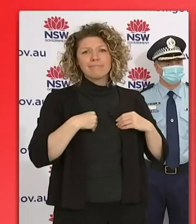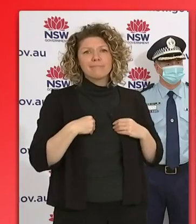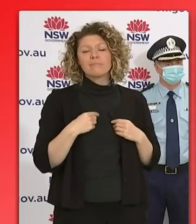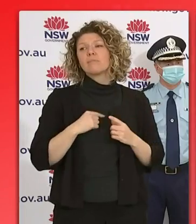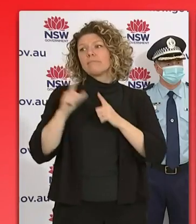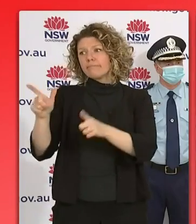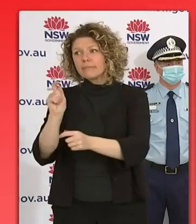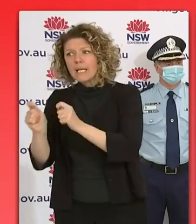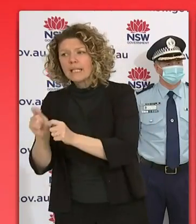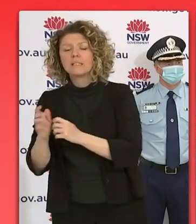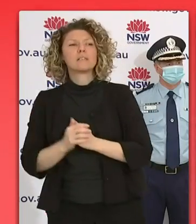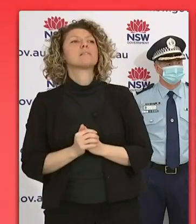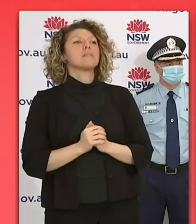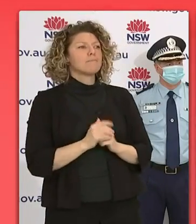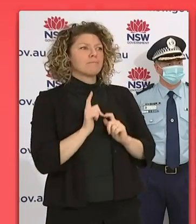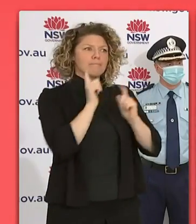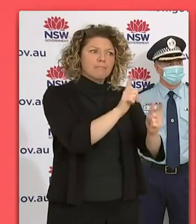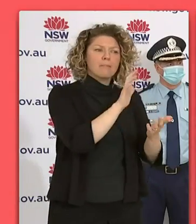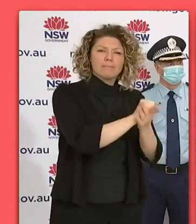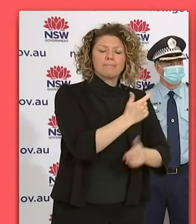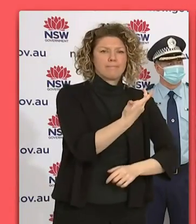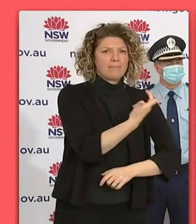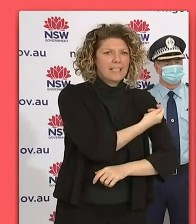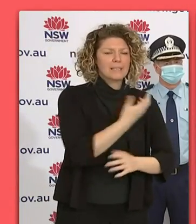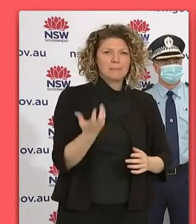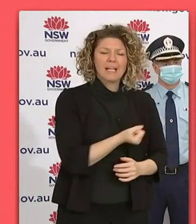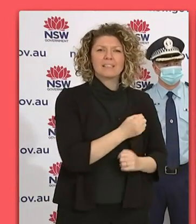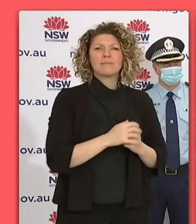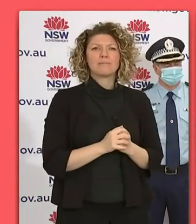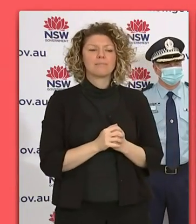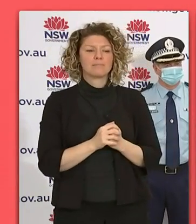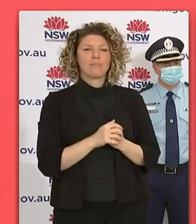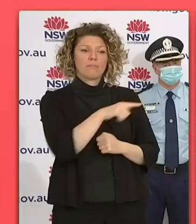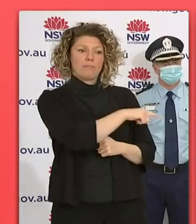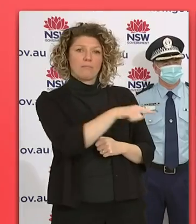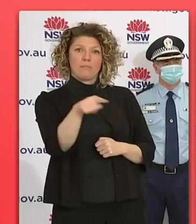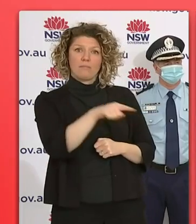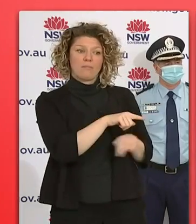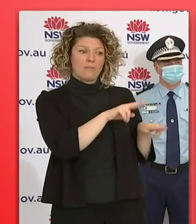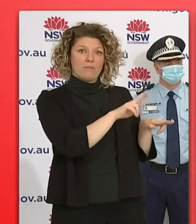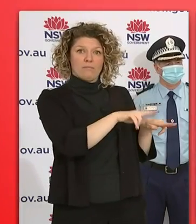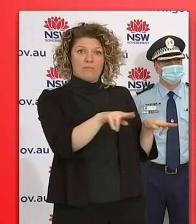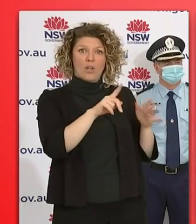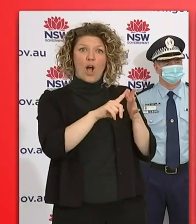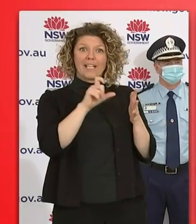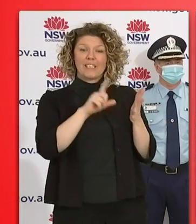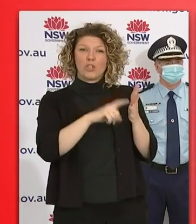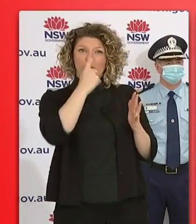please get vaccinated. Of the 63 people who are in ICU, 55 are not vaccinated.